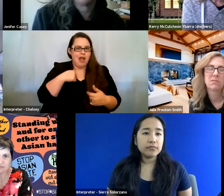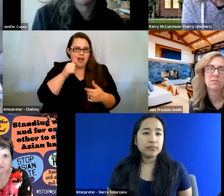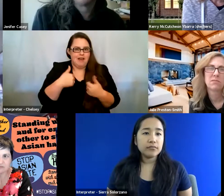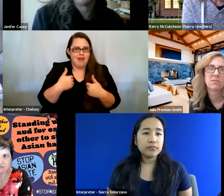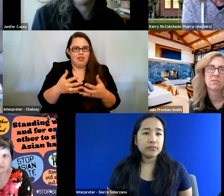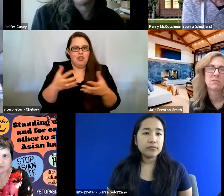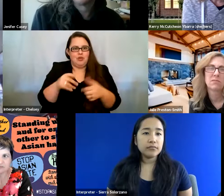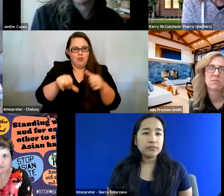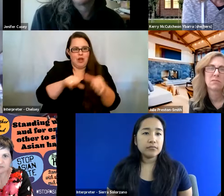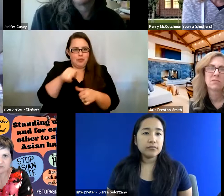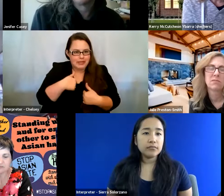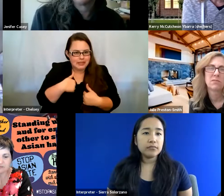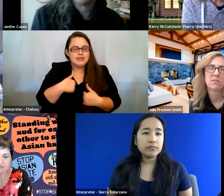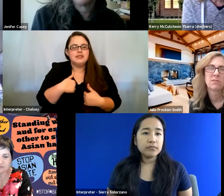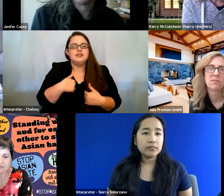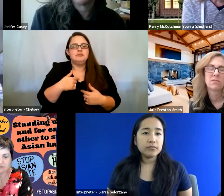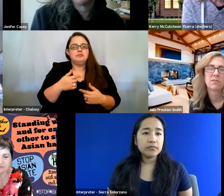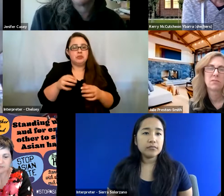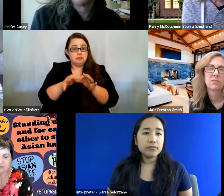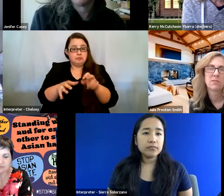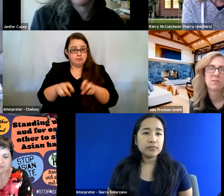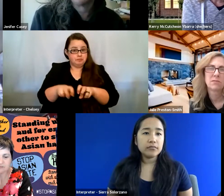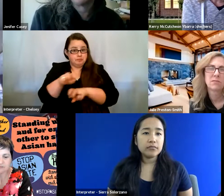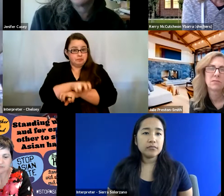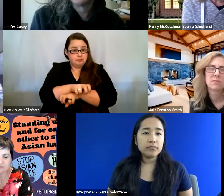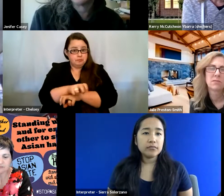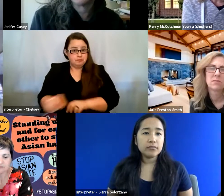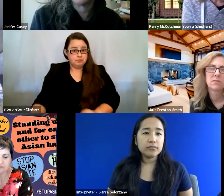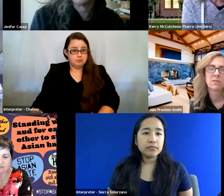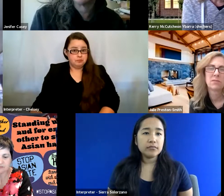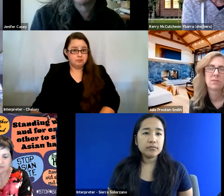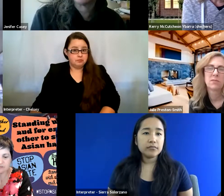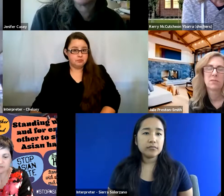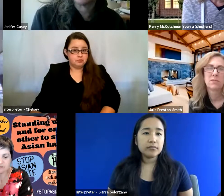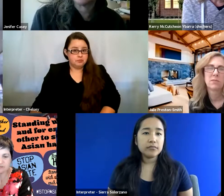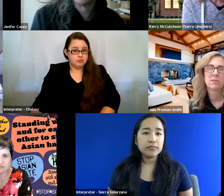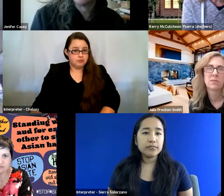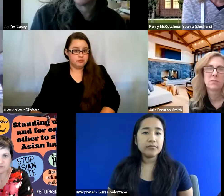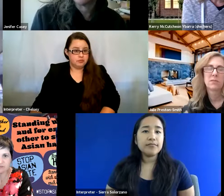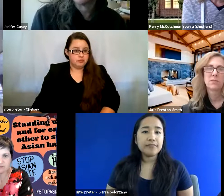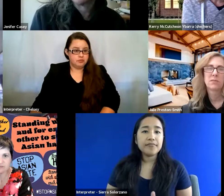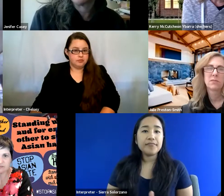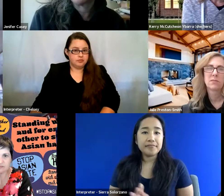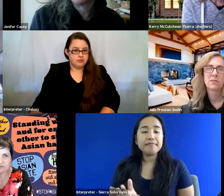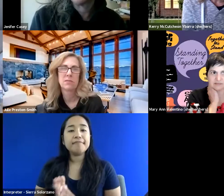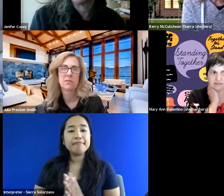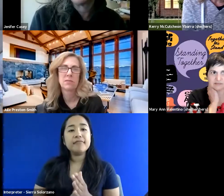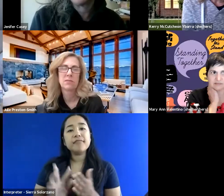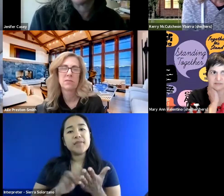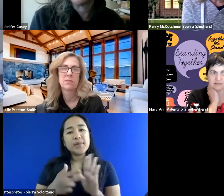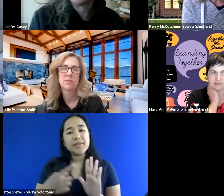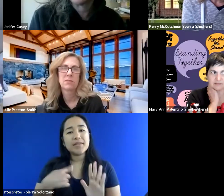around me. And so I think that it would be more, I think that we would be open to everyone, but also understanding that,